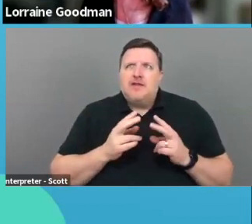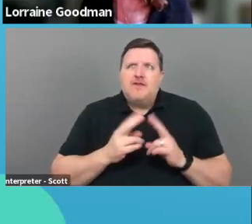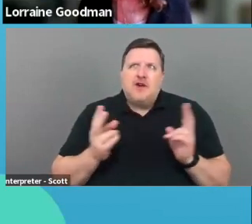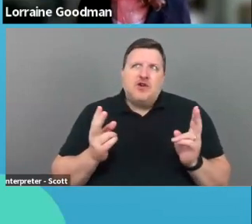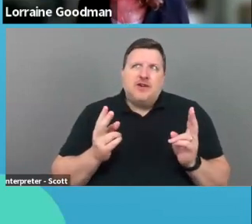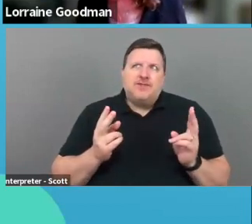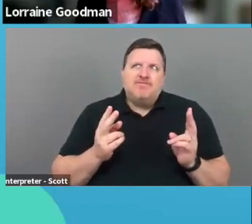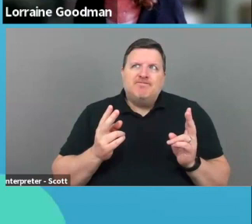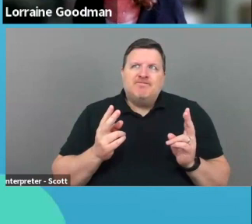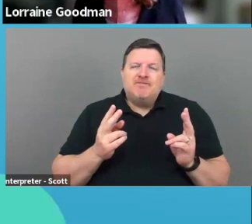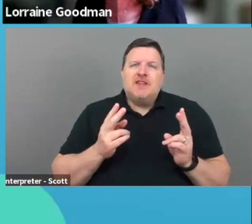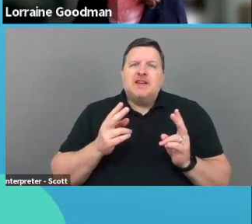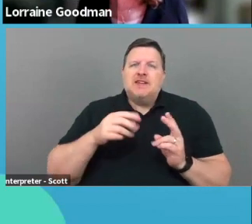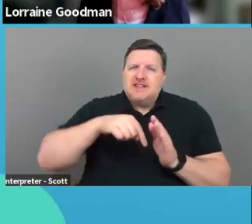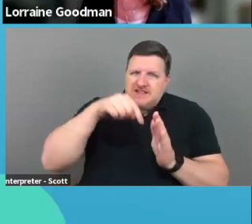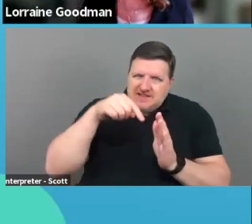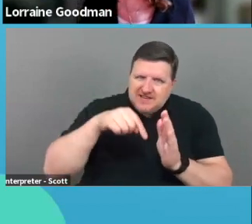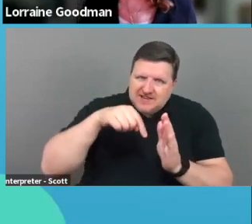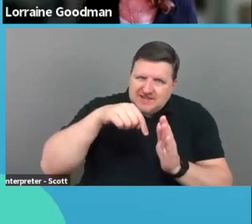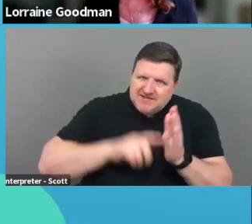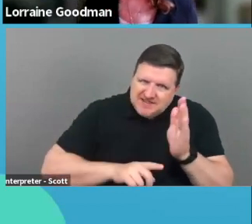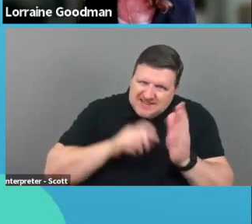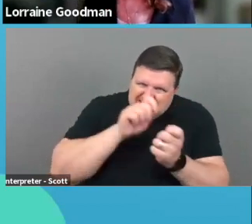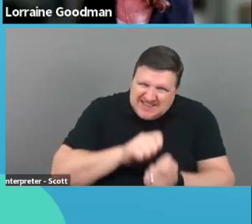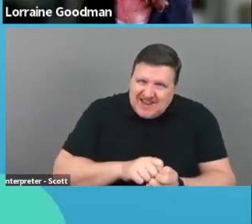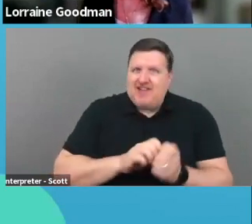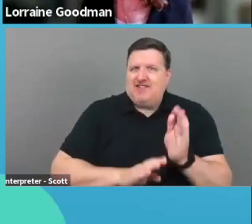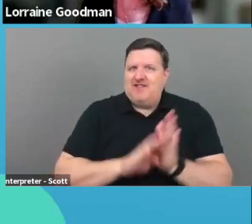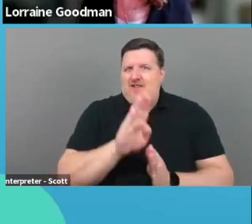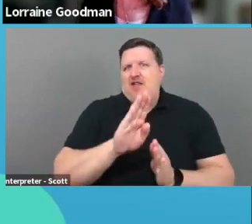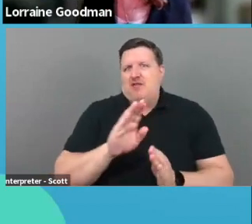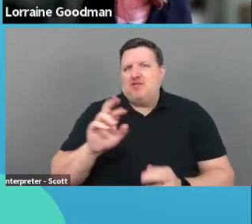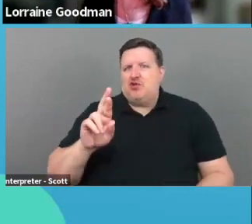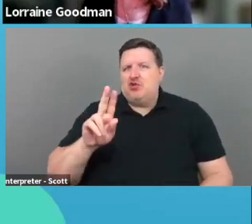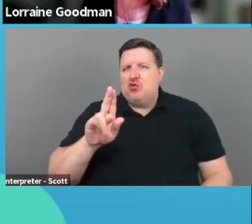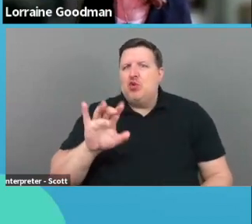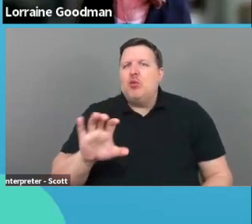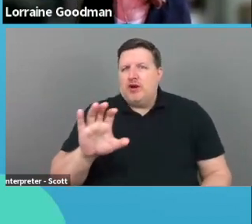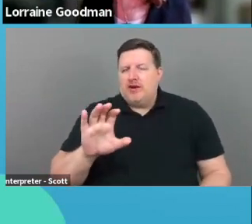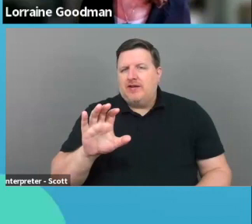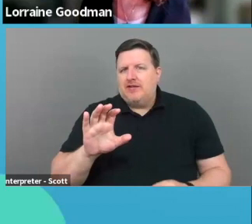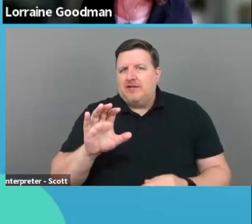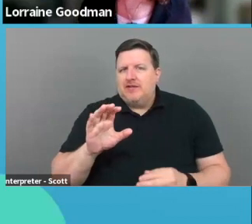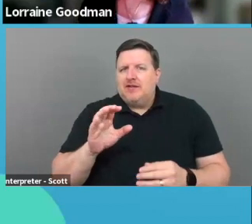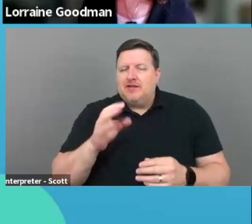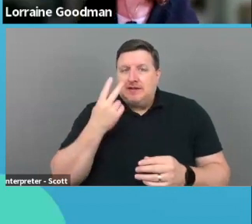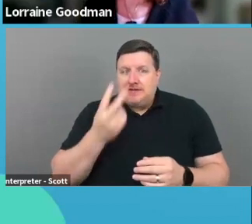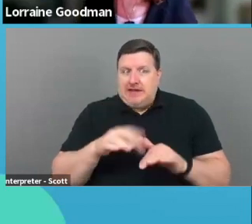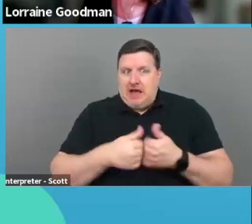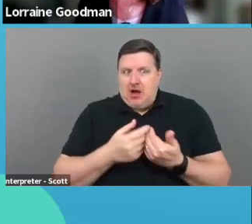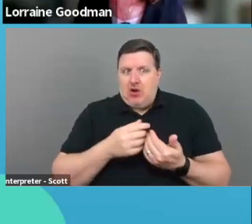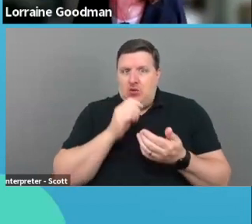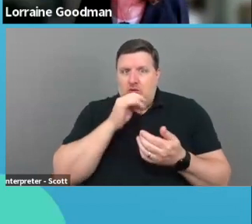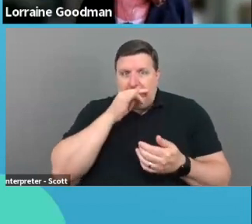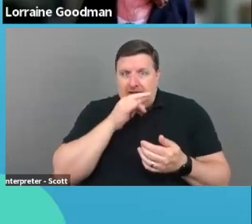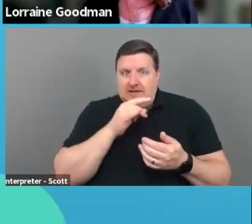highly developed rubrics that they would do at the end of each program to see how, uh, kids, uh, writing